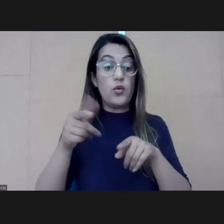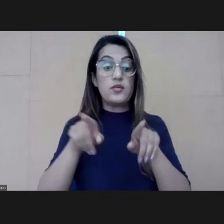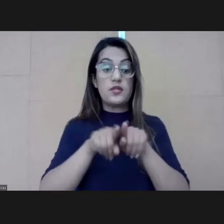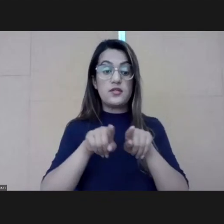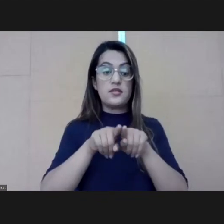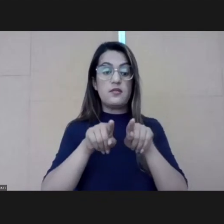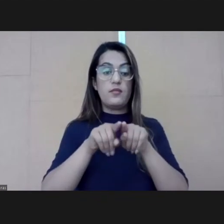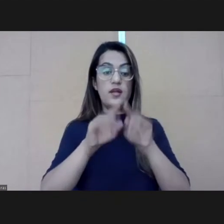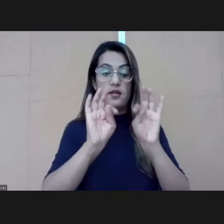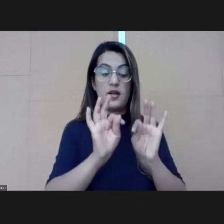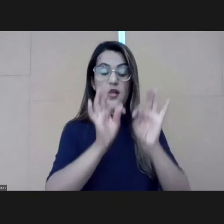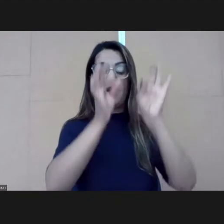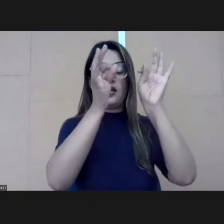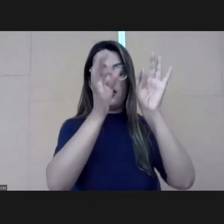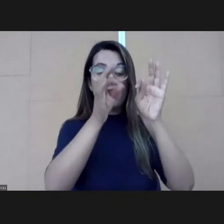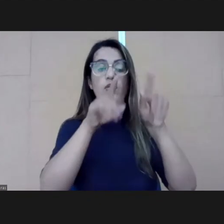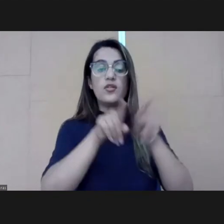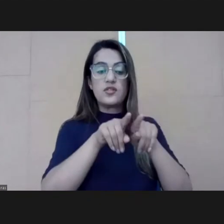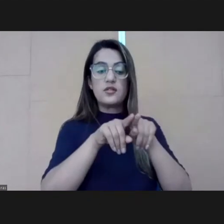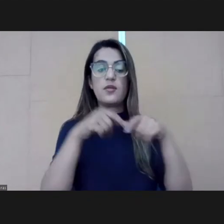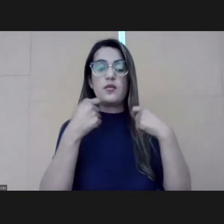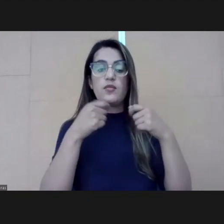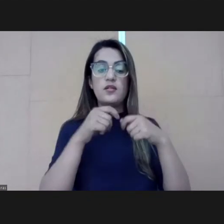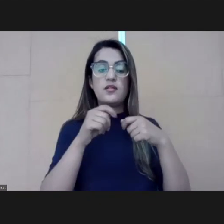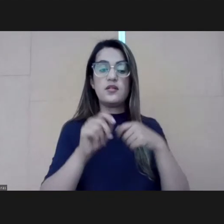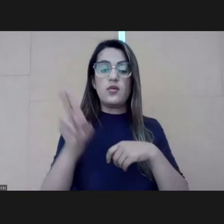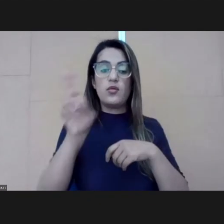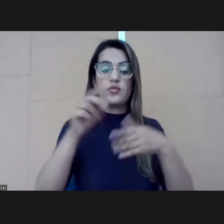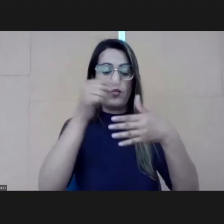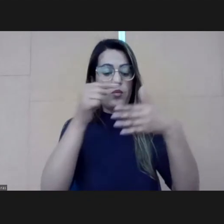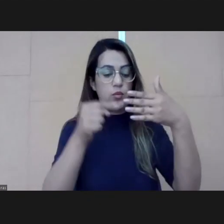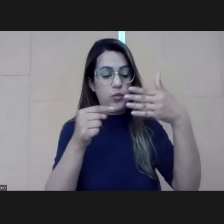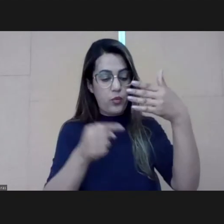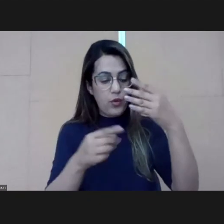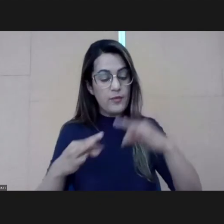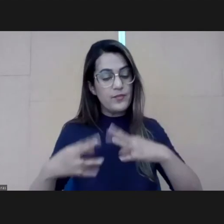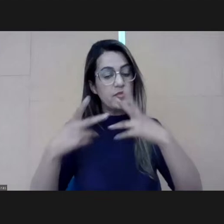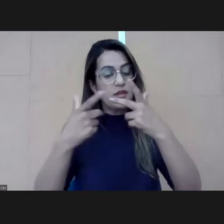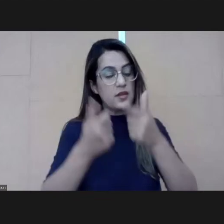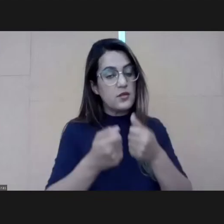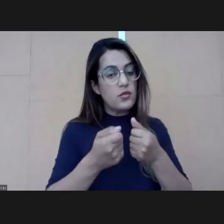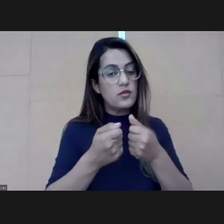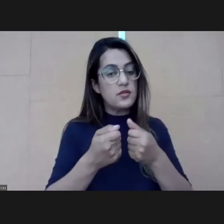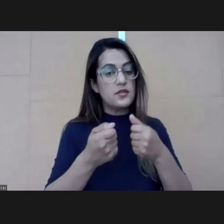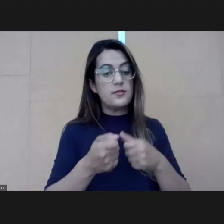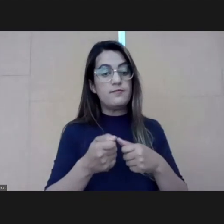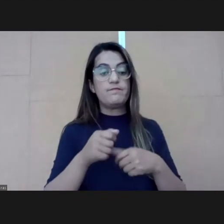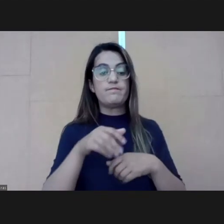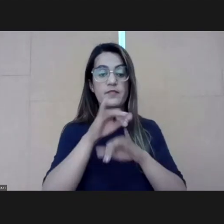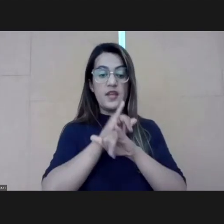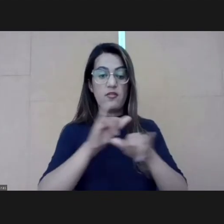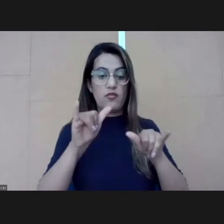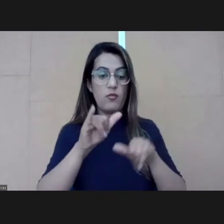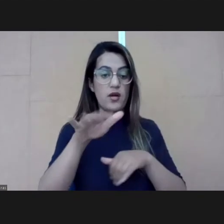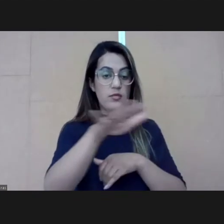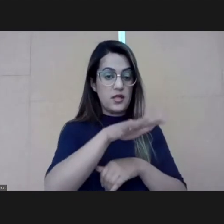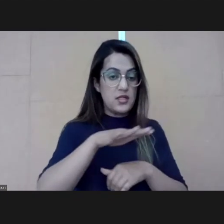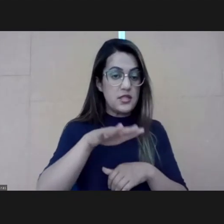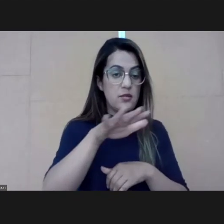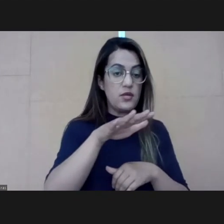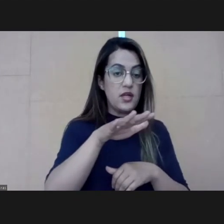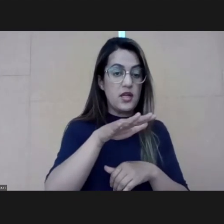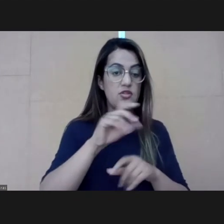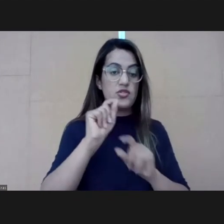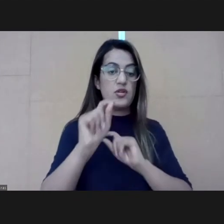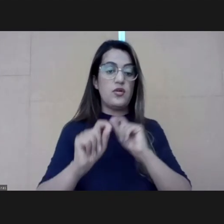using. So let me also say that in this environment, one of the fundamental changes for public service leaders